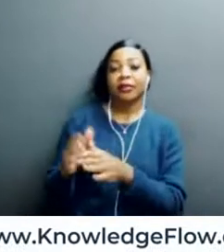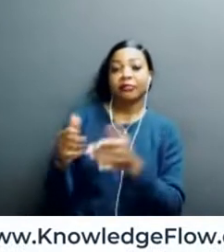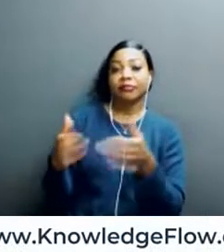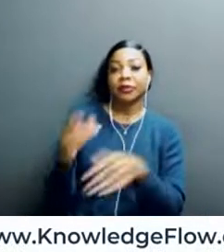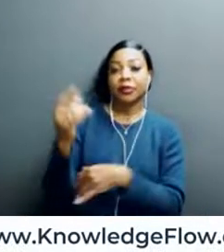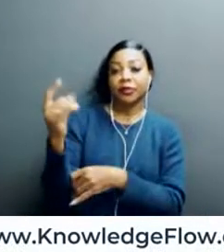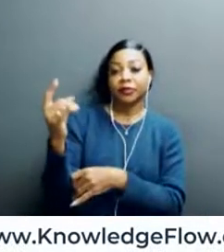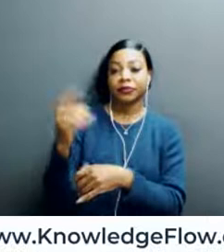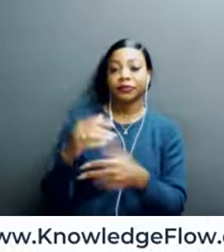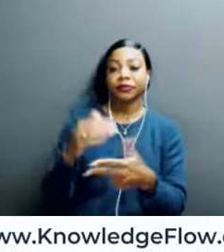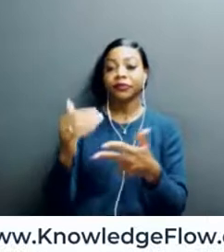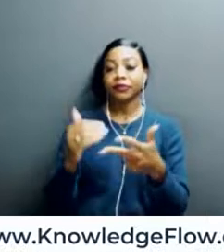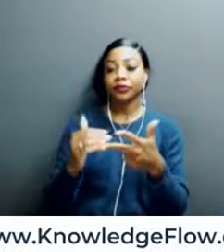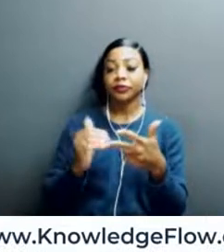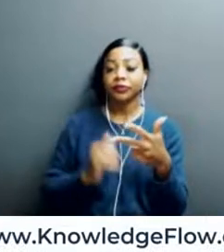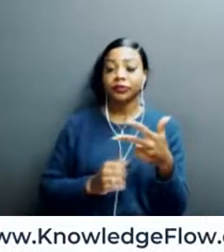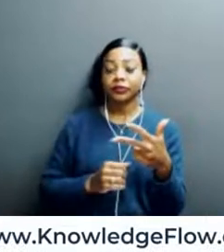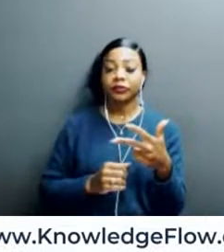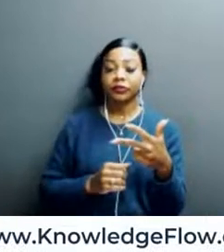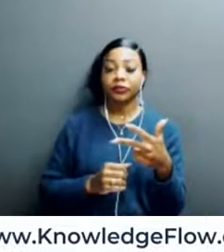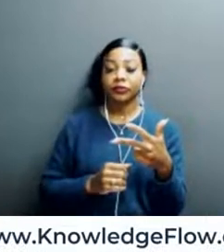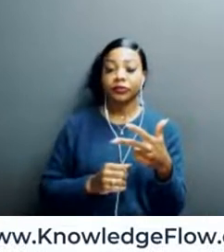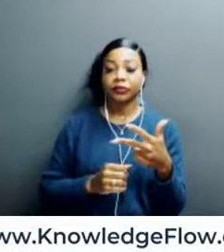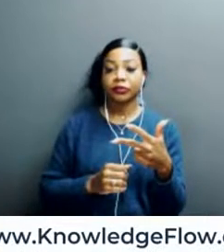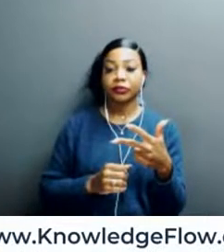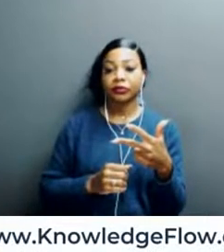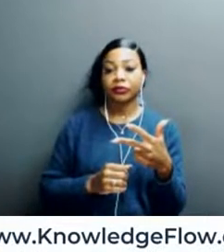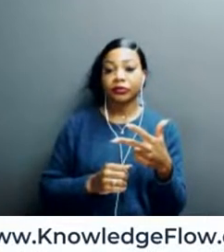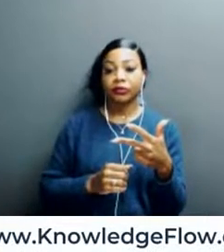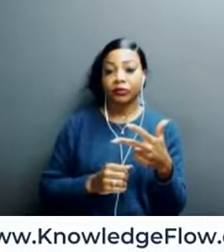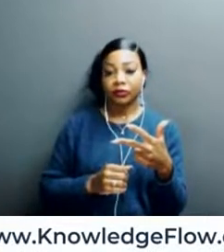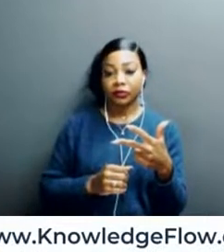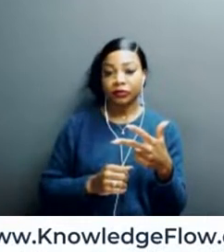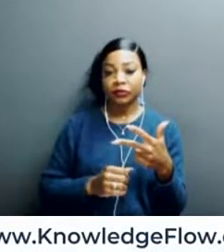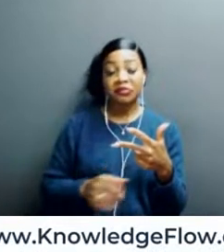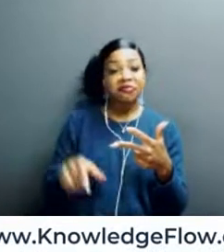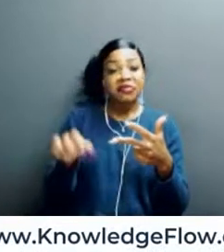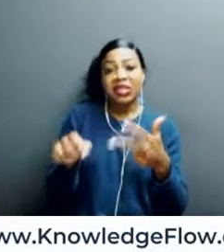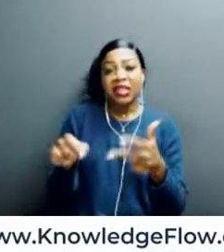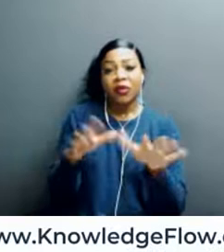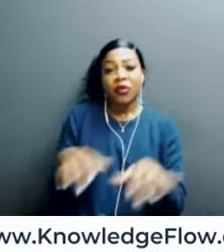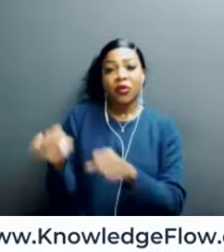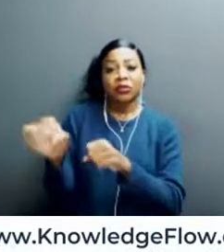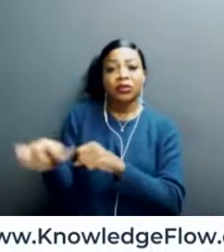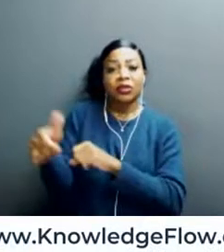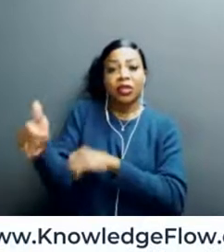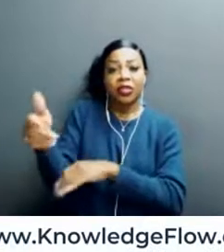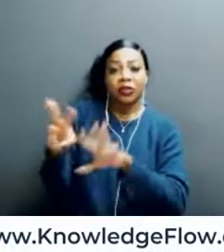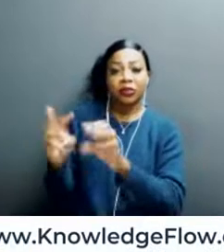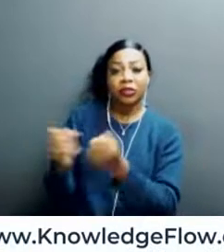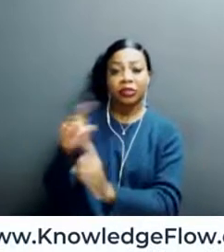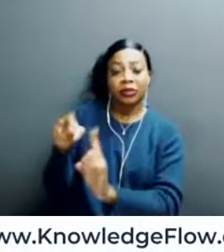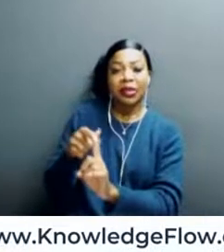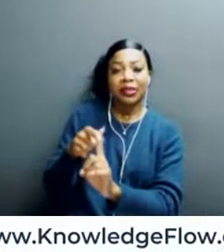other thing I would mention is just around it is we've kind of tap danced around it. I know it's like we could do a whole other session around sort of scams, know, phishing scams,